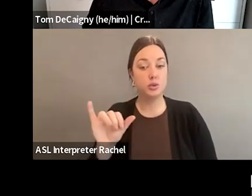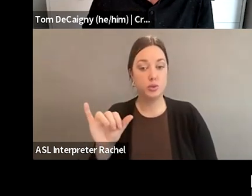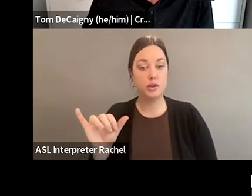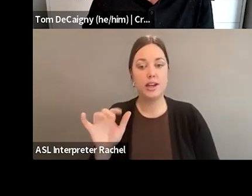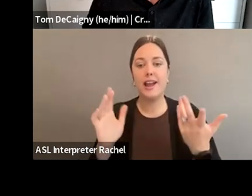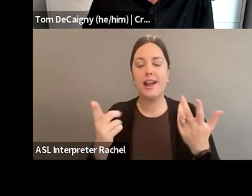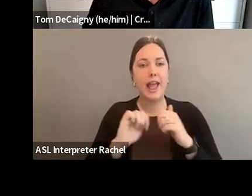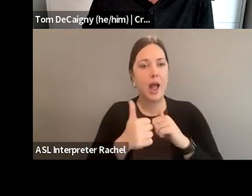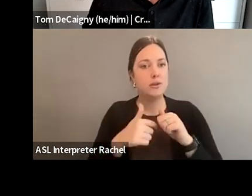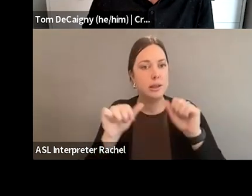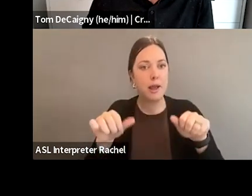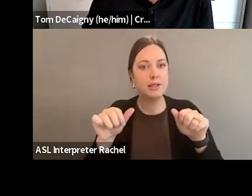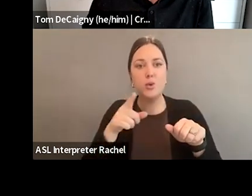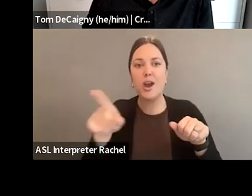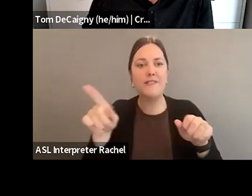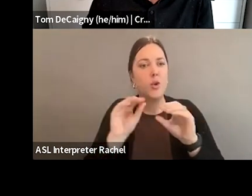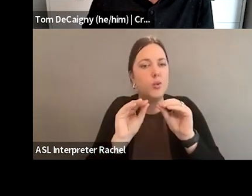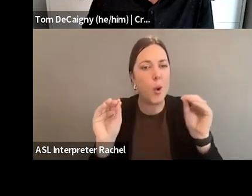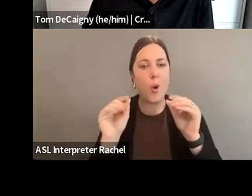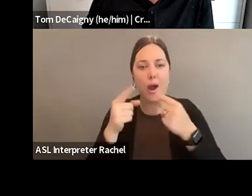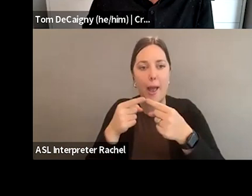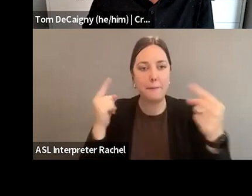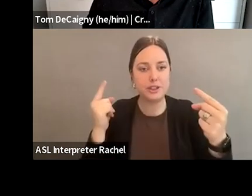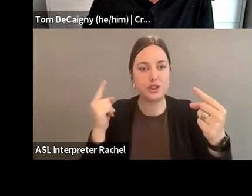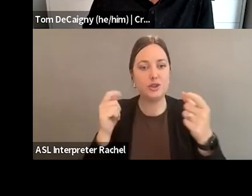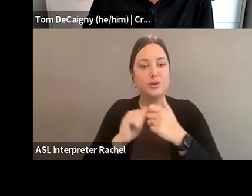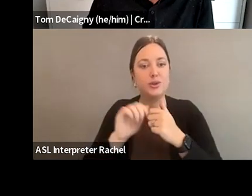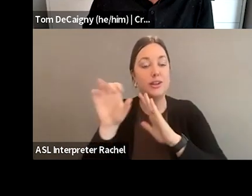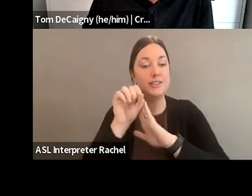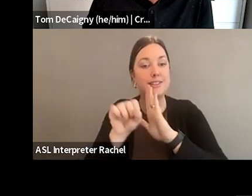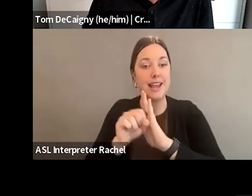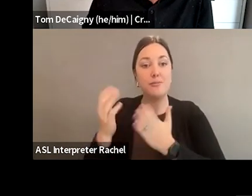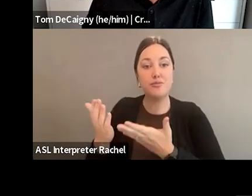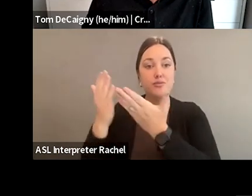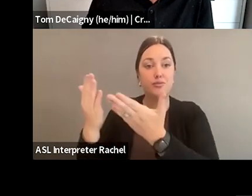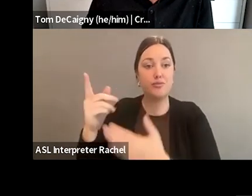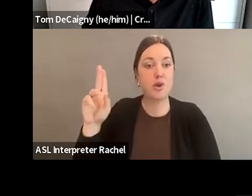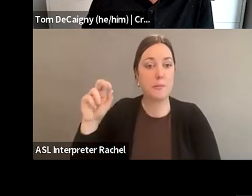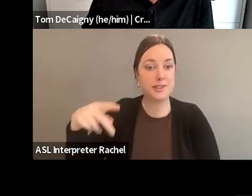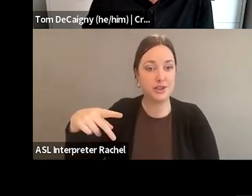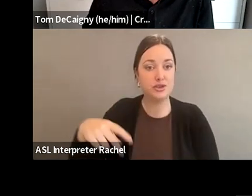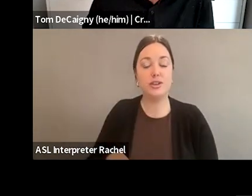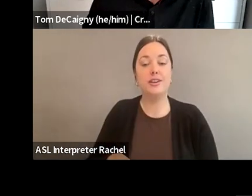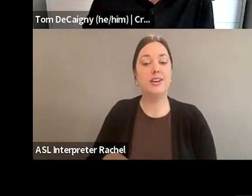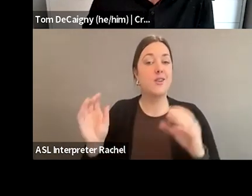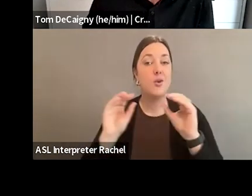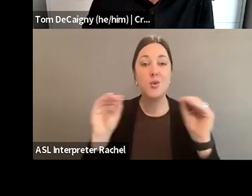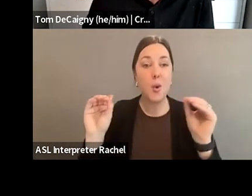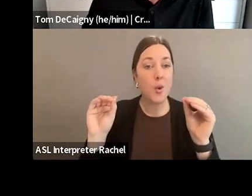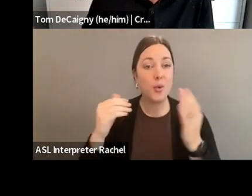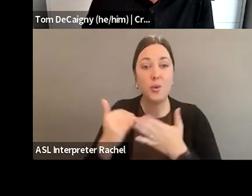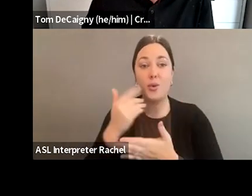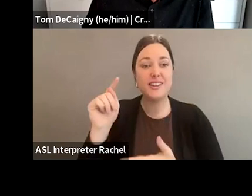how is it possible you had no opposition to your state proposition, and it didn't require any new taxes?